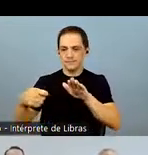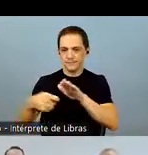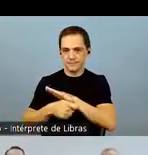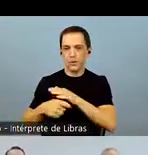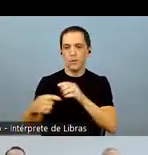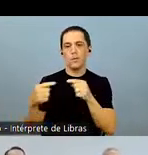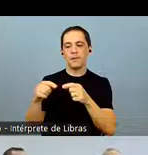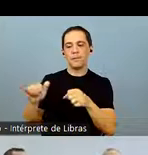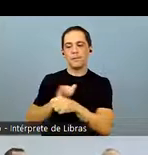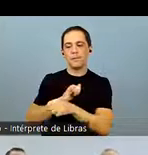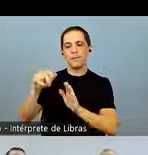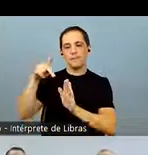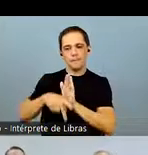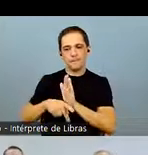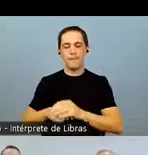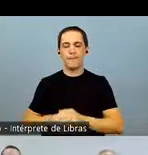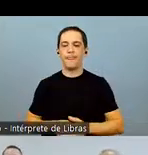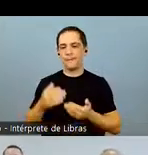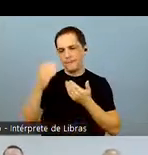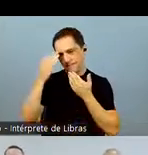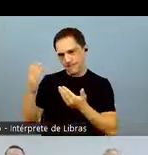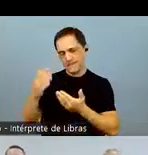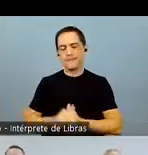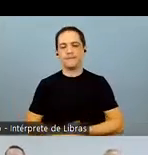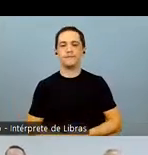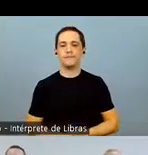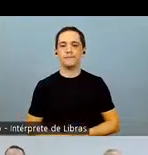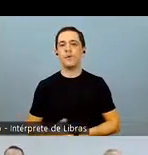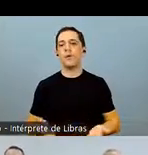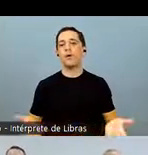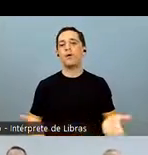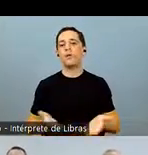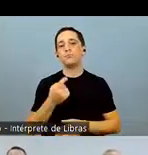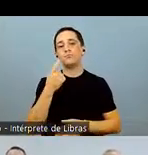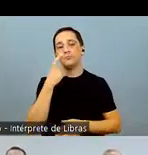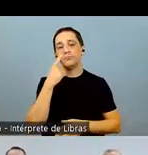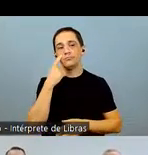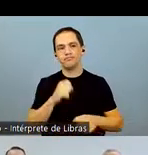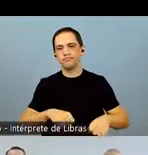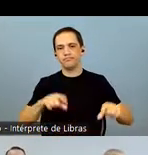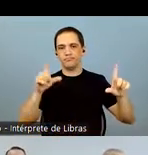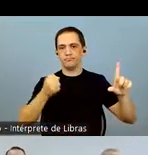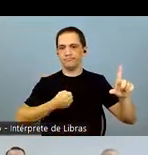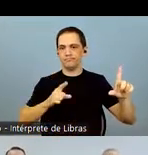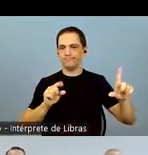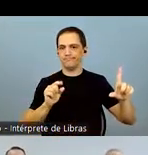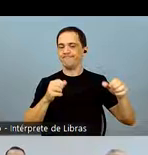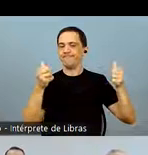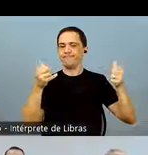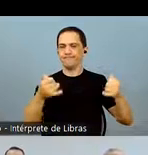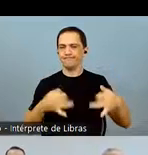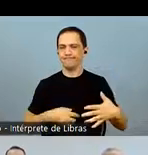connected to the pillars of financial soundness and shareholder value. Thank you very much, Mr.